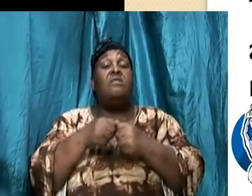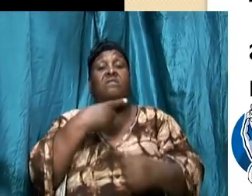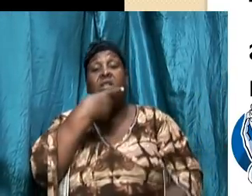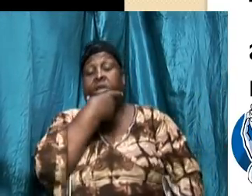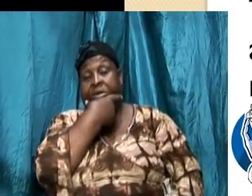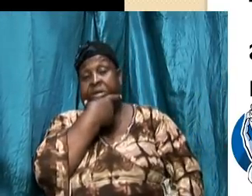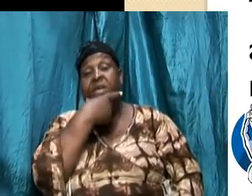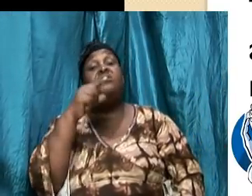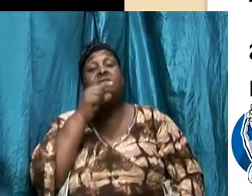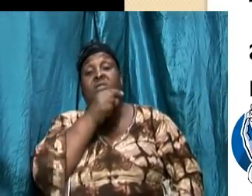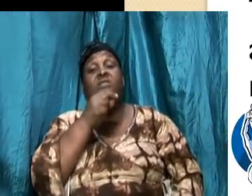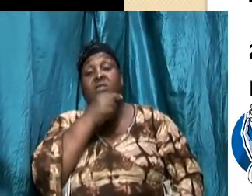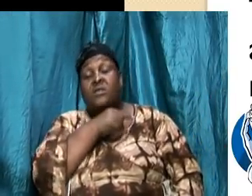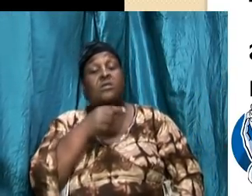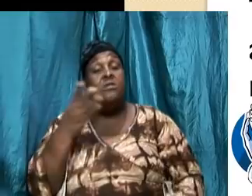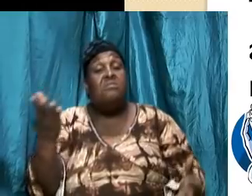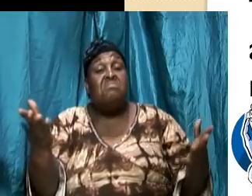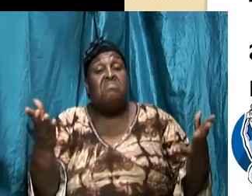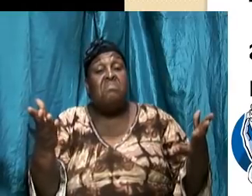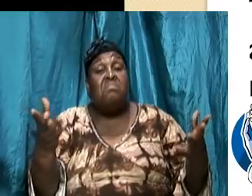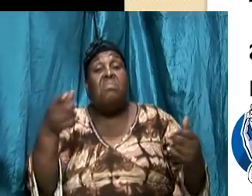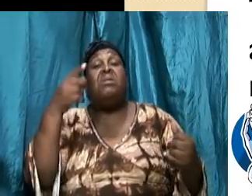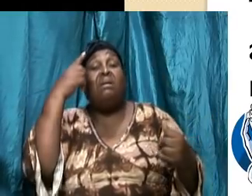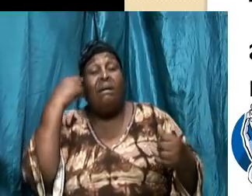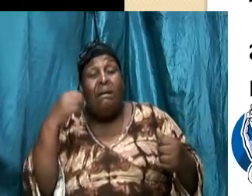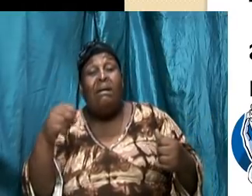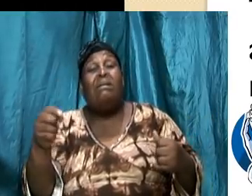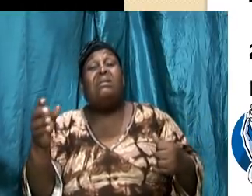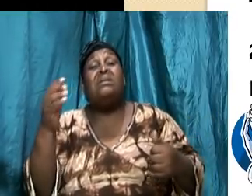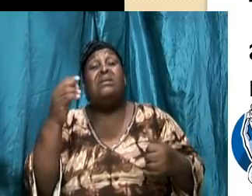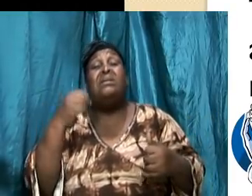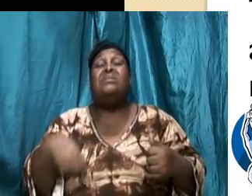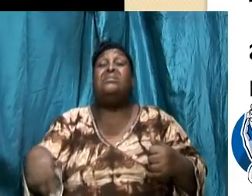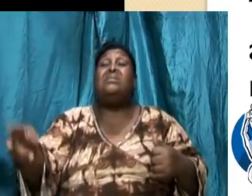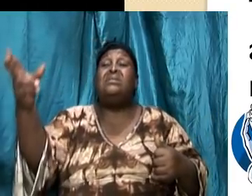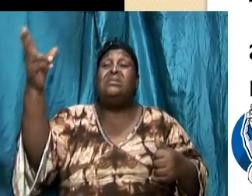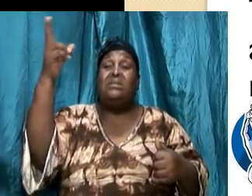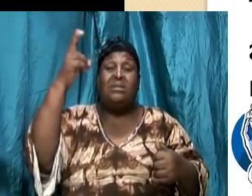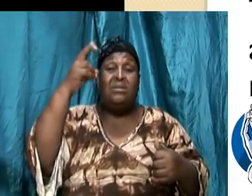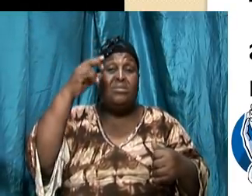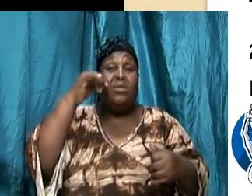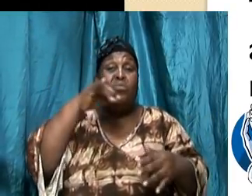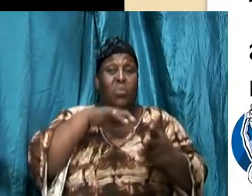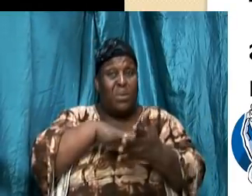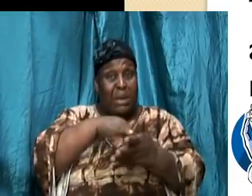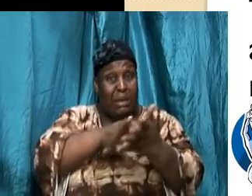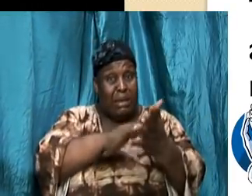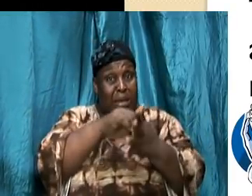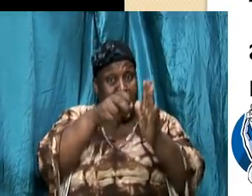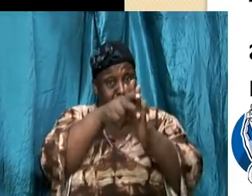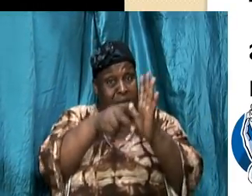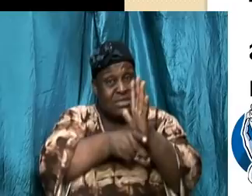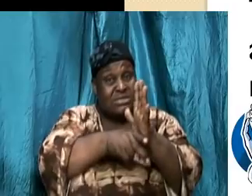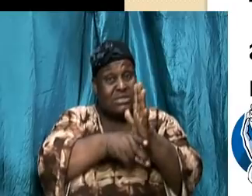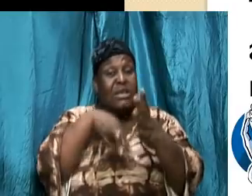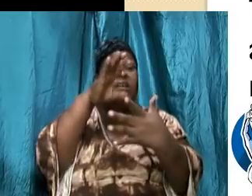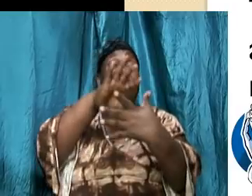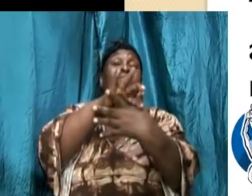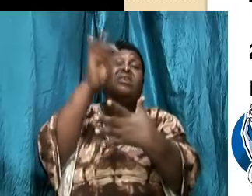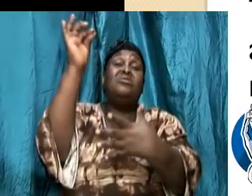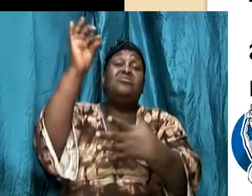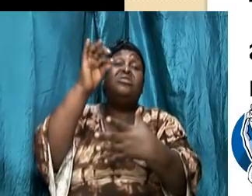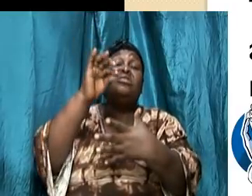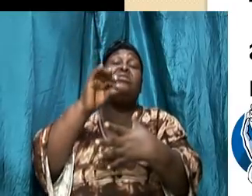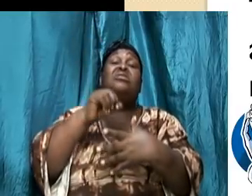tendencies because some of the ears that should have been totally severed are not fully